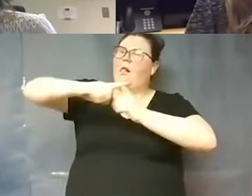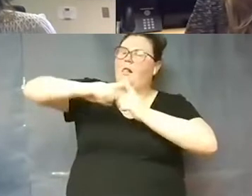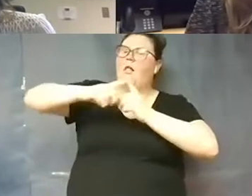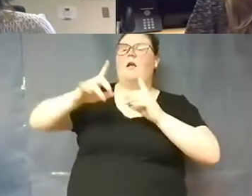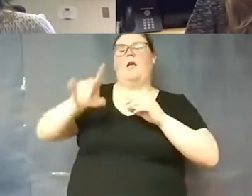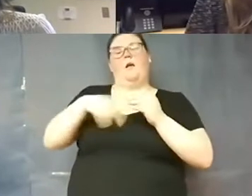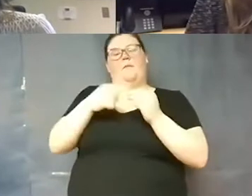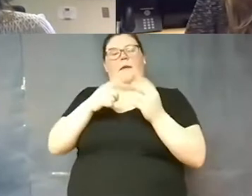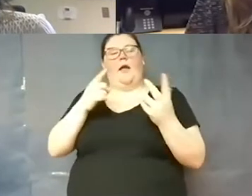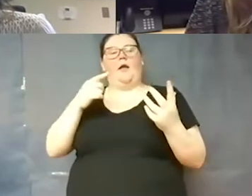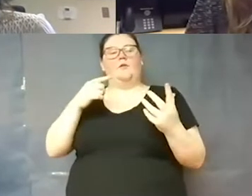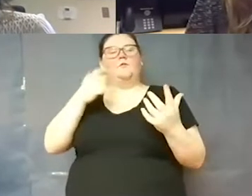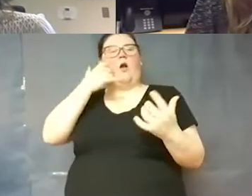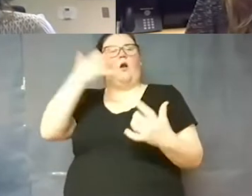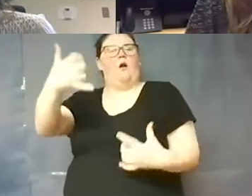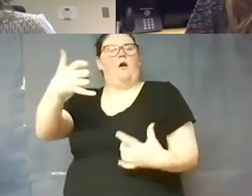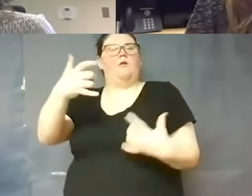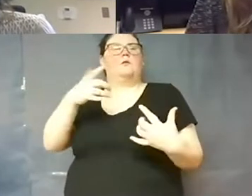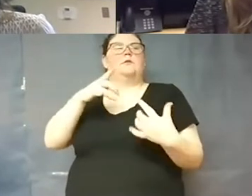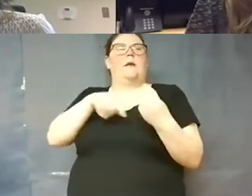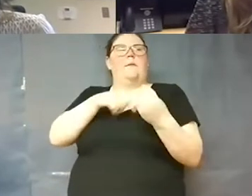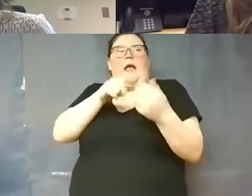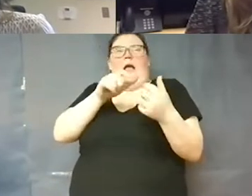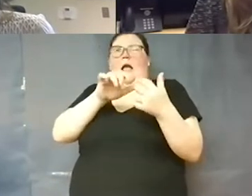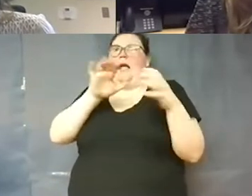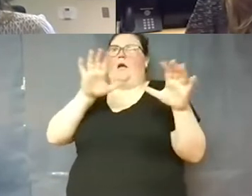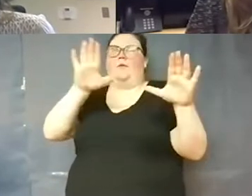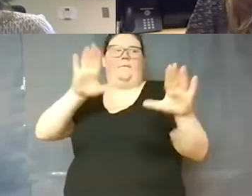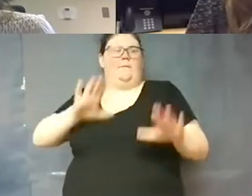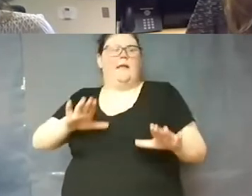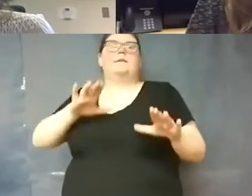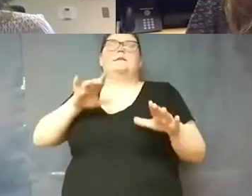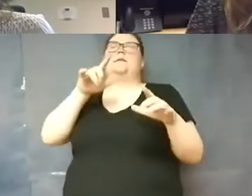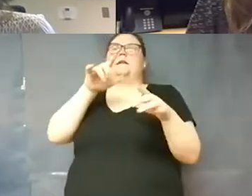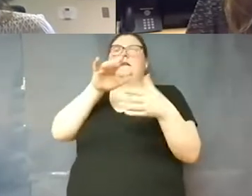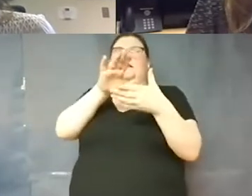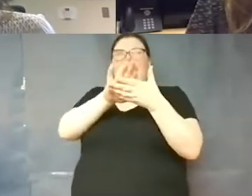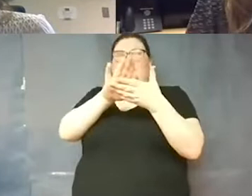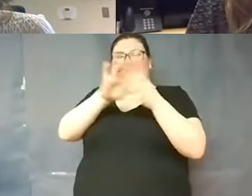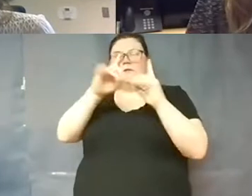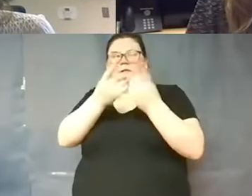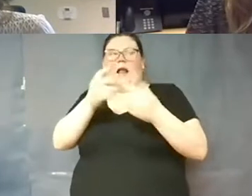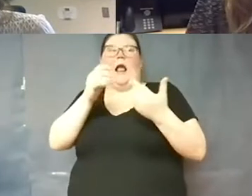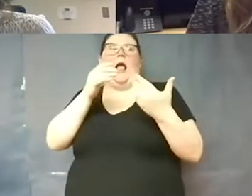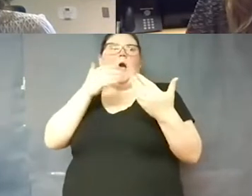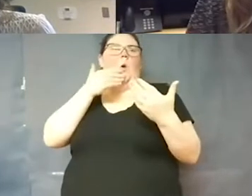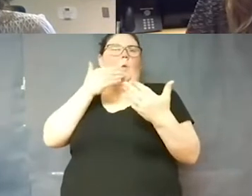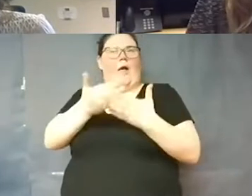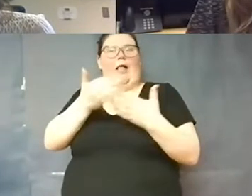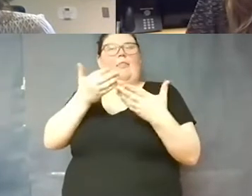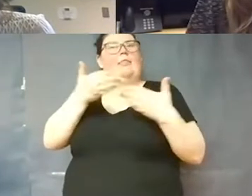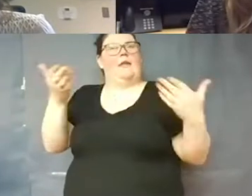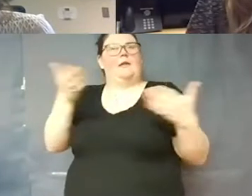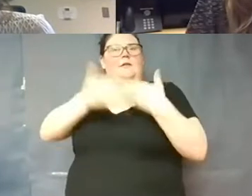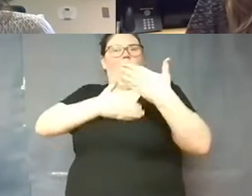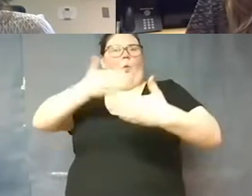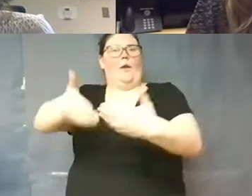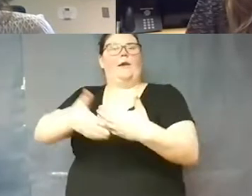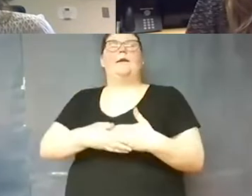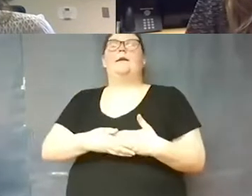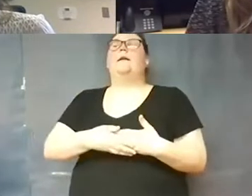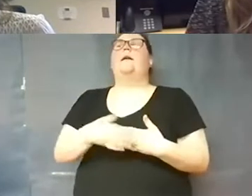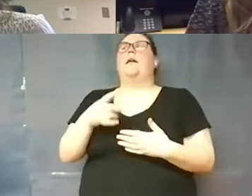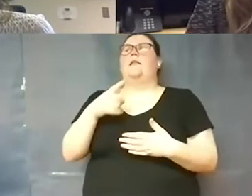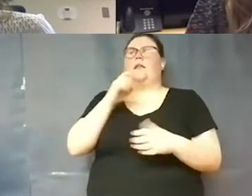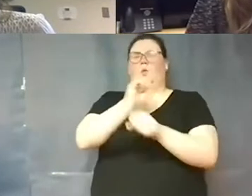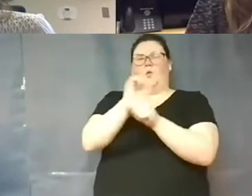how amazing the efforts are that the school districts put into place and how well things are going in the schools um they are they work very